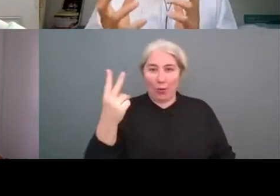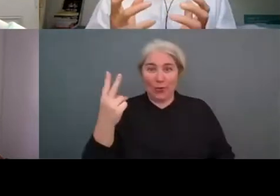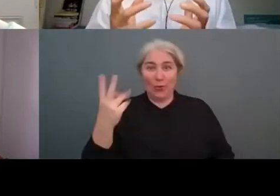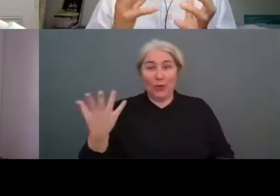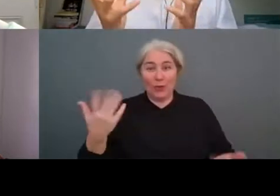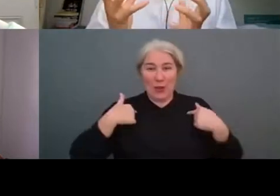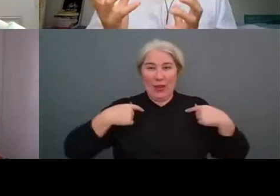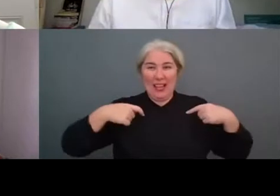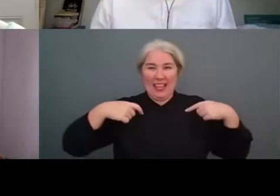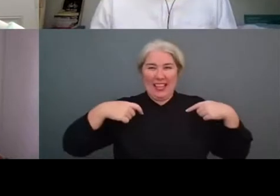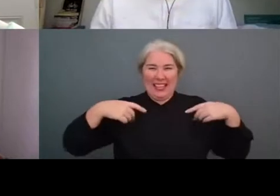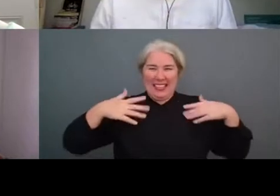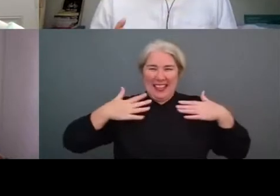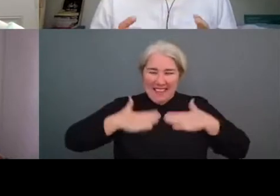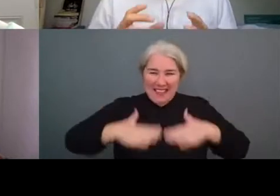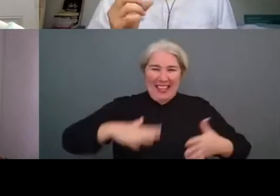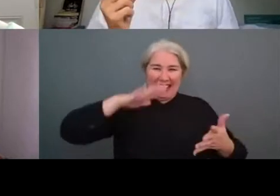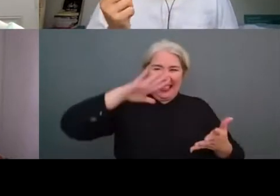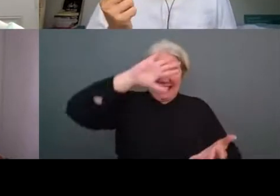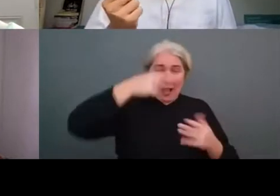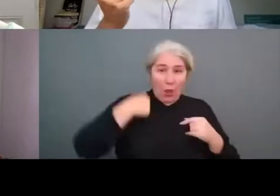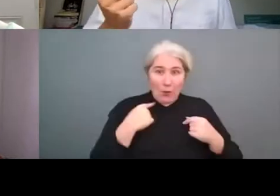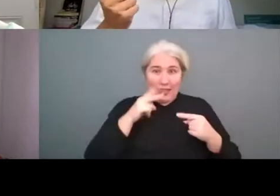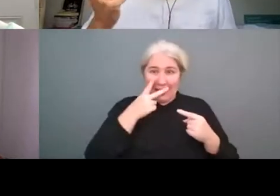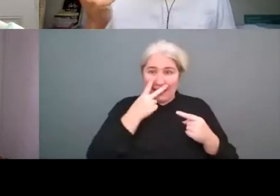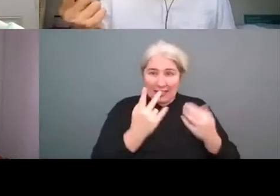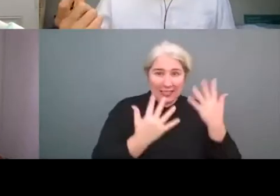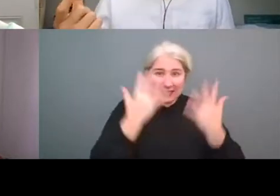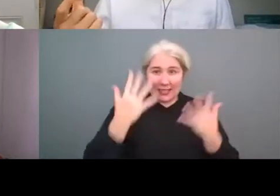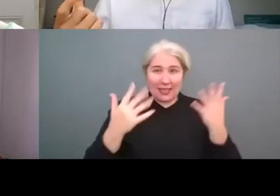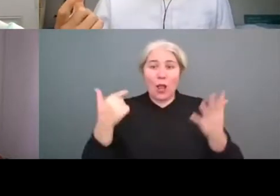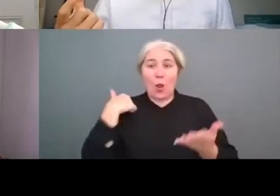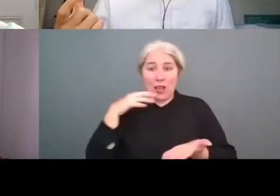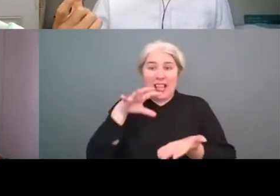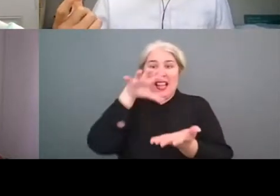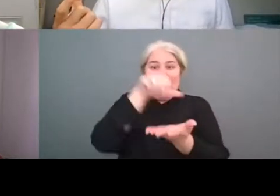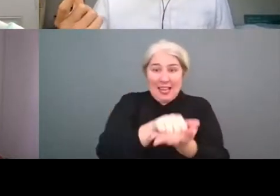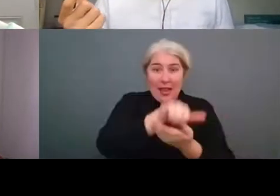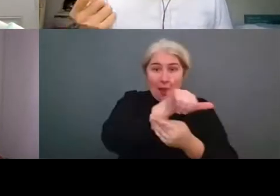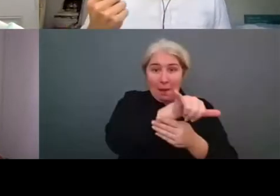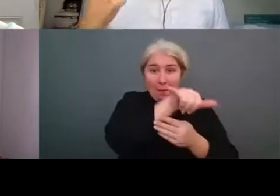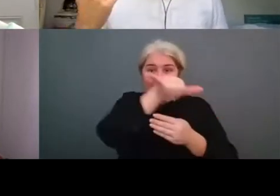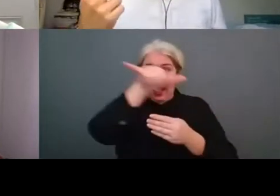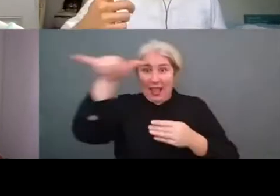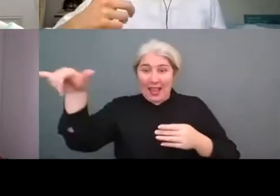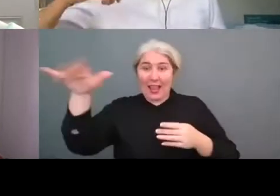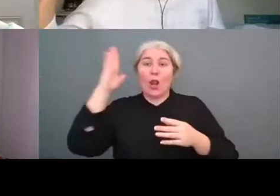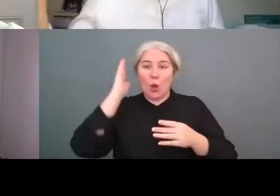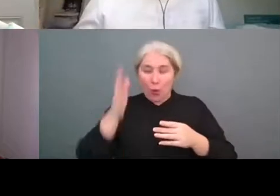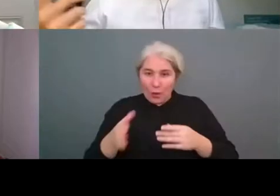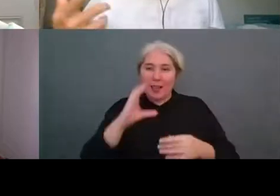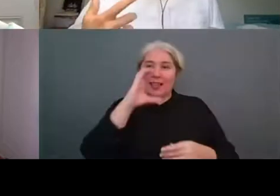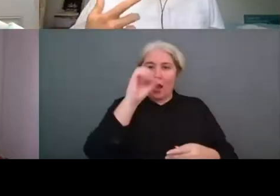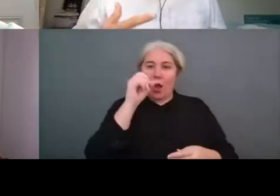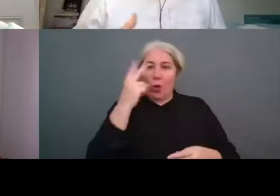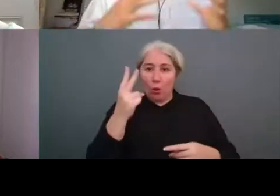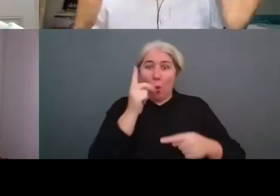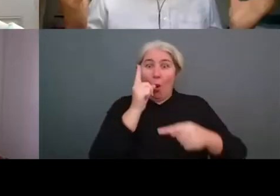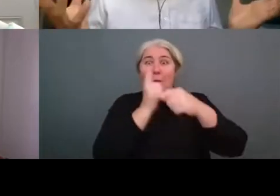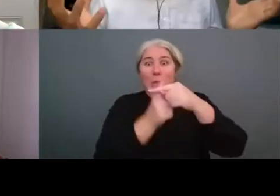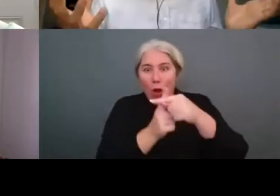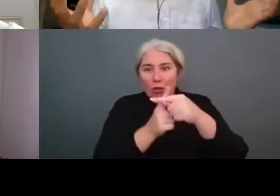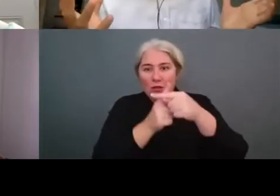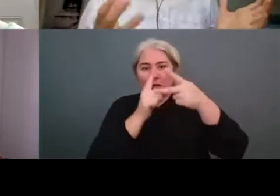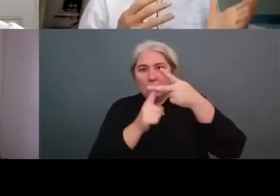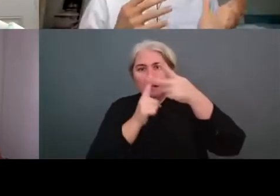now that some of some of the results show that the plane is actually a small part of it if we think about all the travels that we have it's one